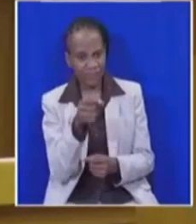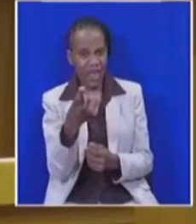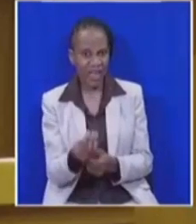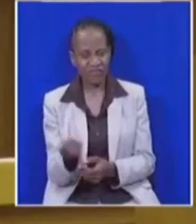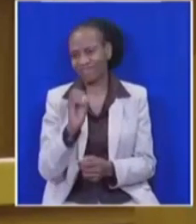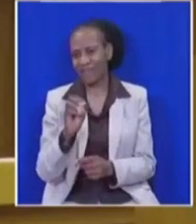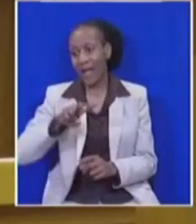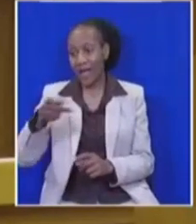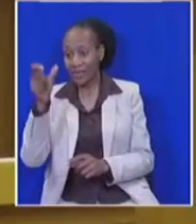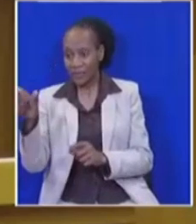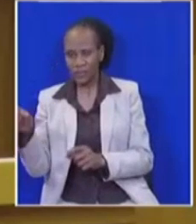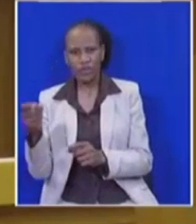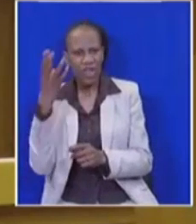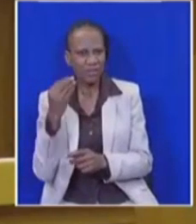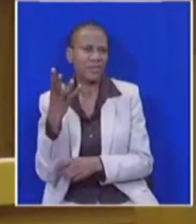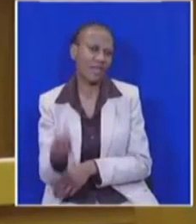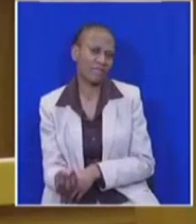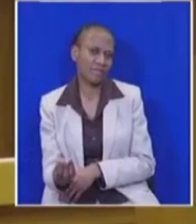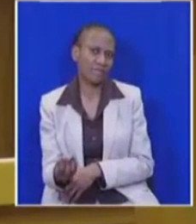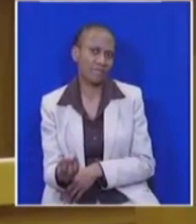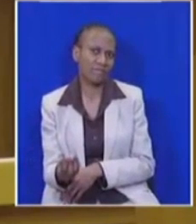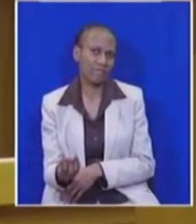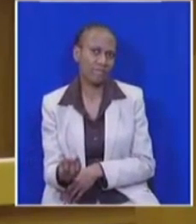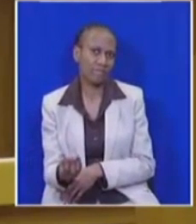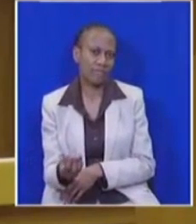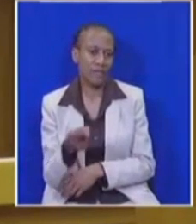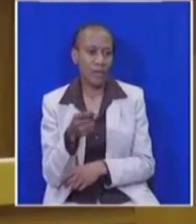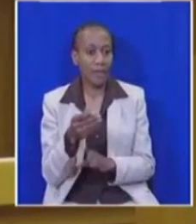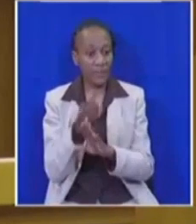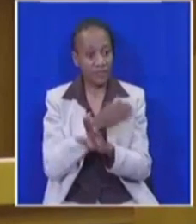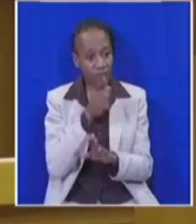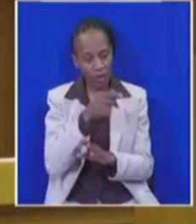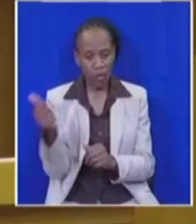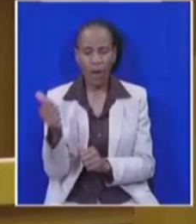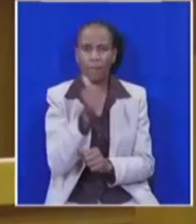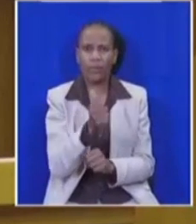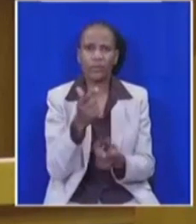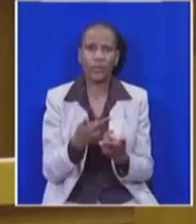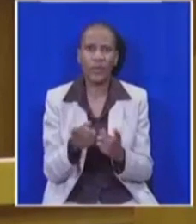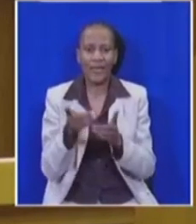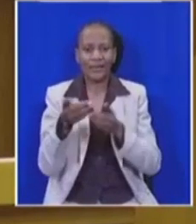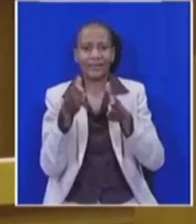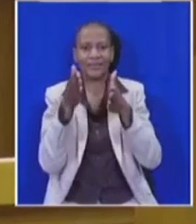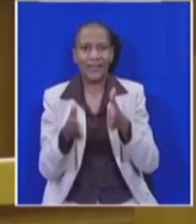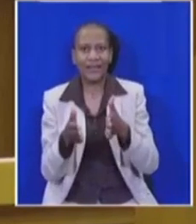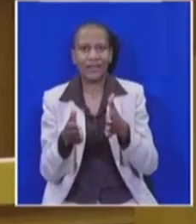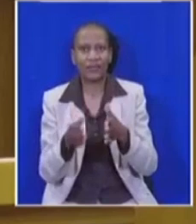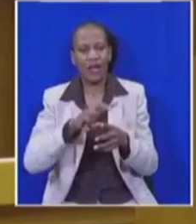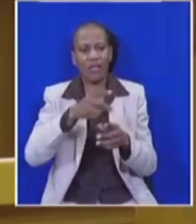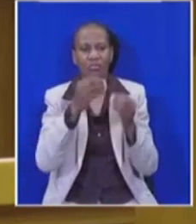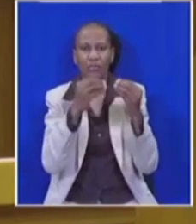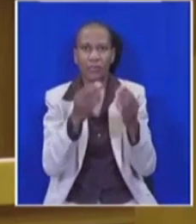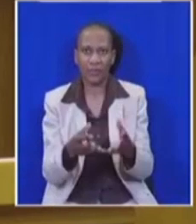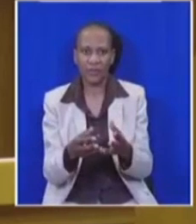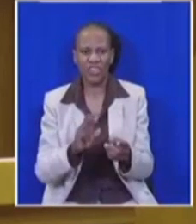experience of the other candidates. She was employed by Home Affairs as a director immediately prior to this process being initiated. She